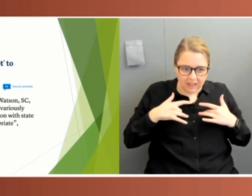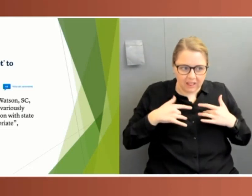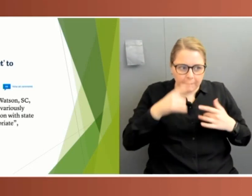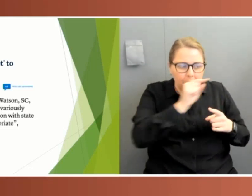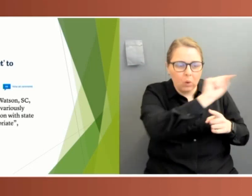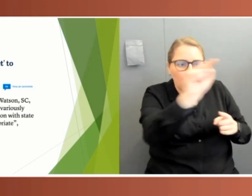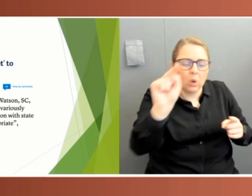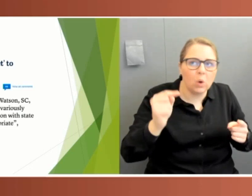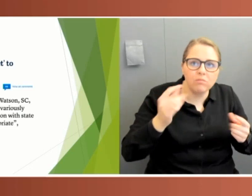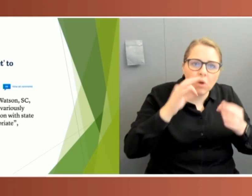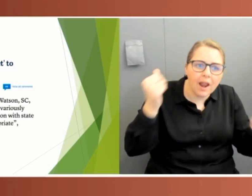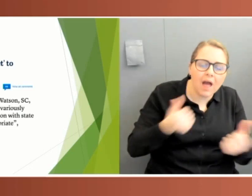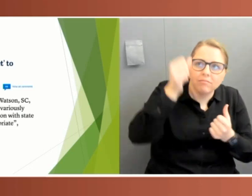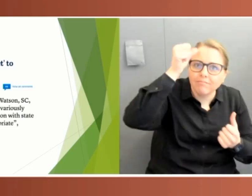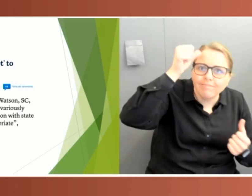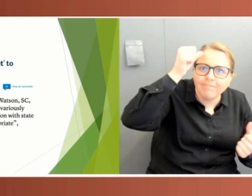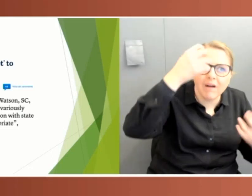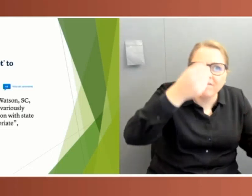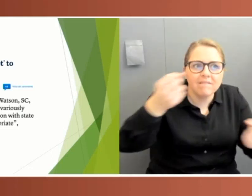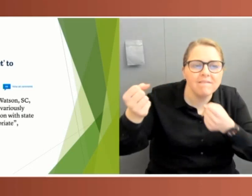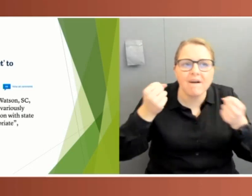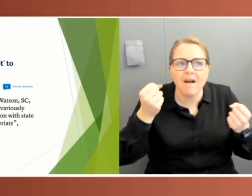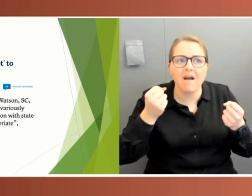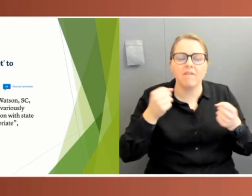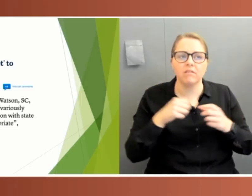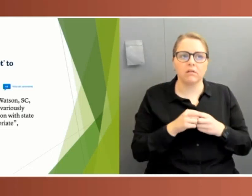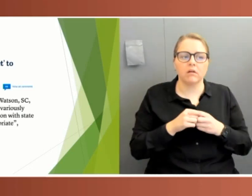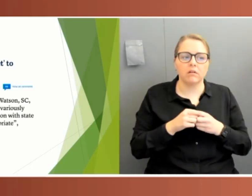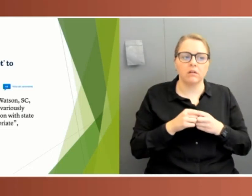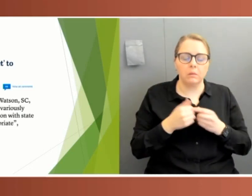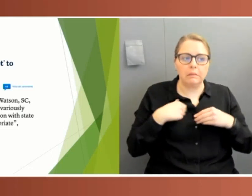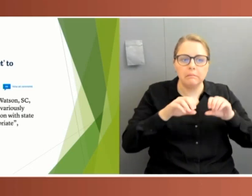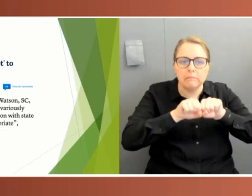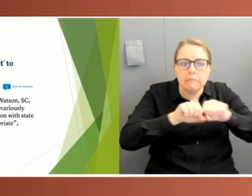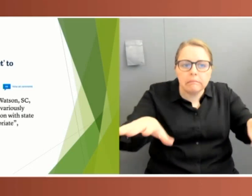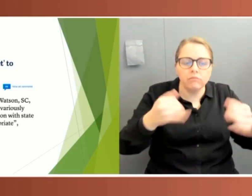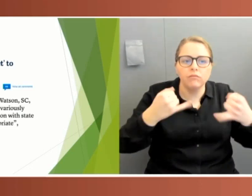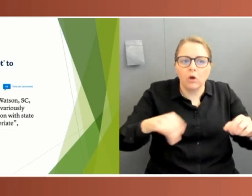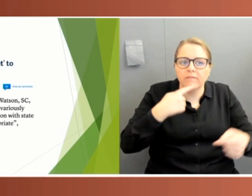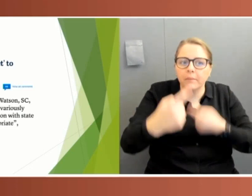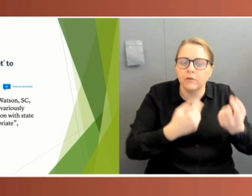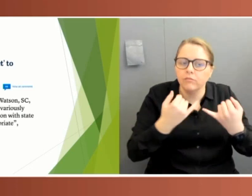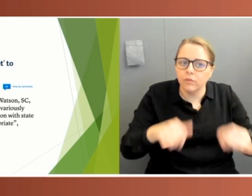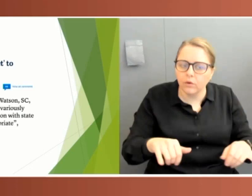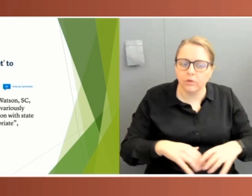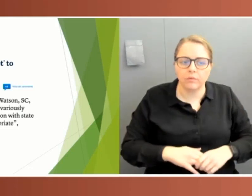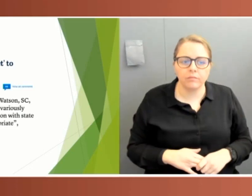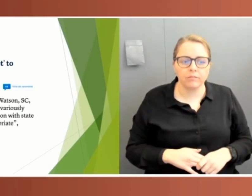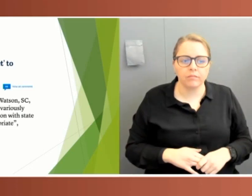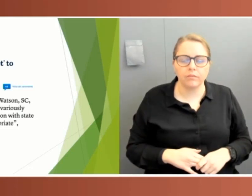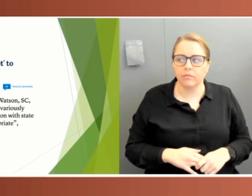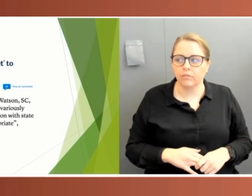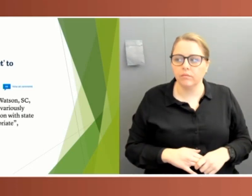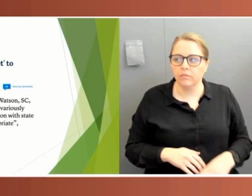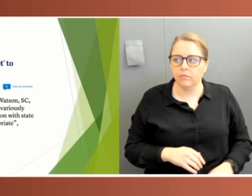dangerous fools to spread misinformation about Australia's public health response during the pandemic. The Government went to great lengths to impose secrecy